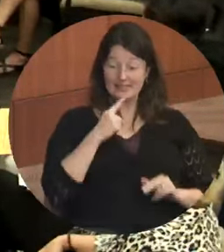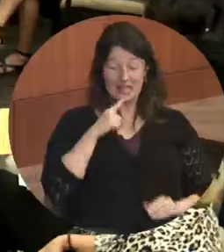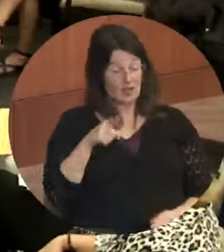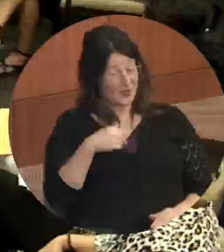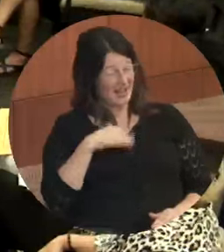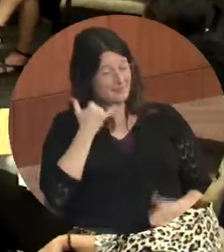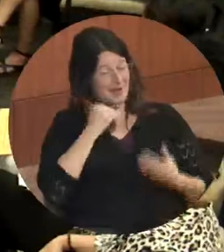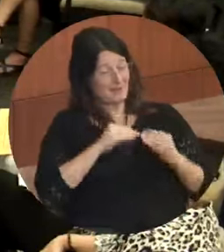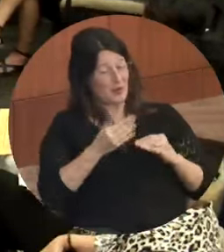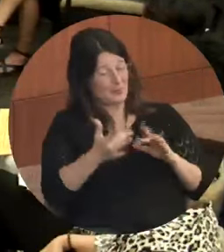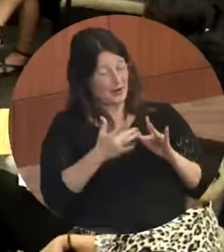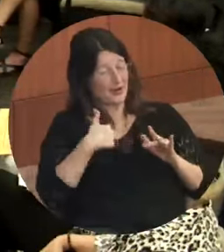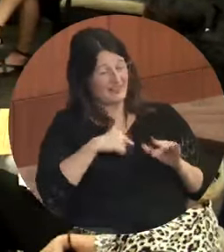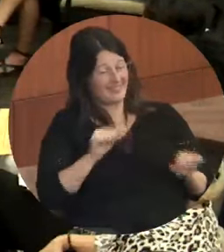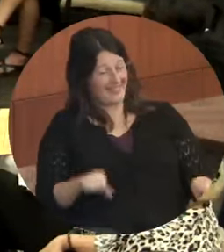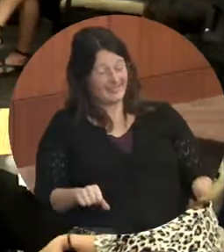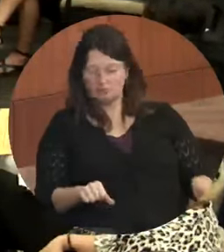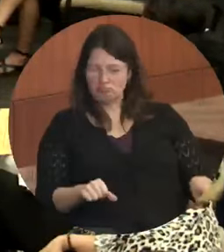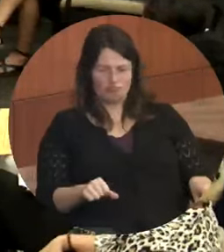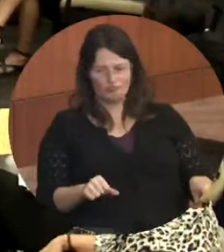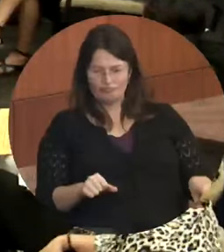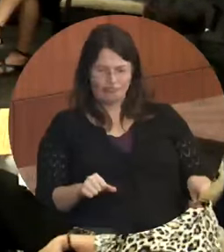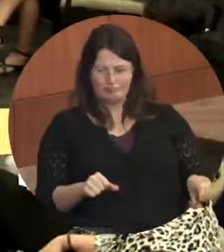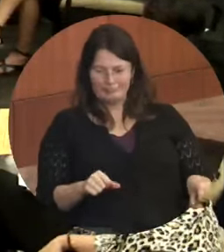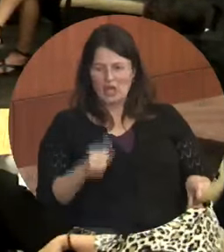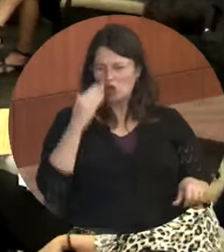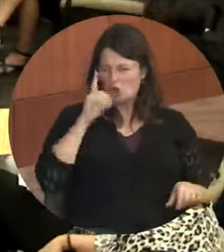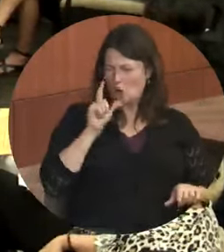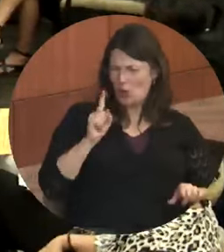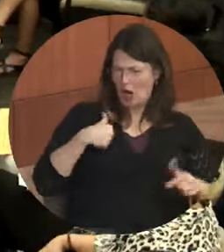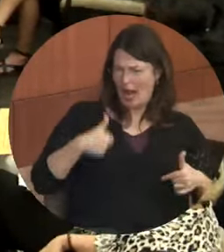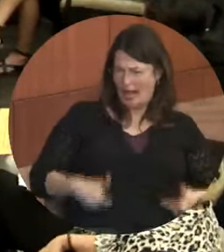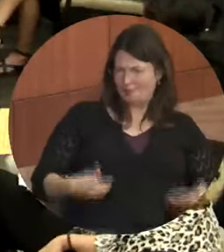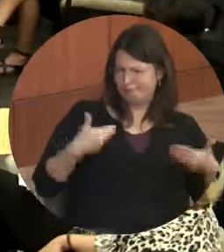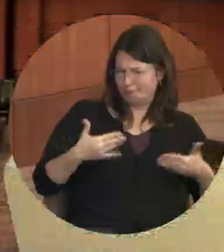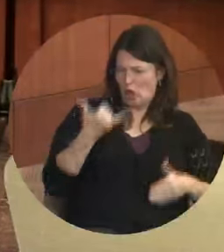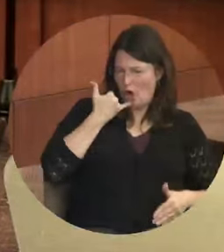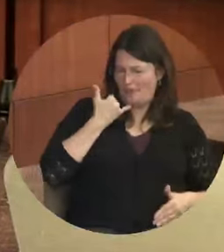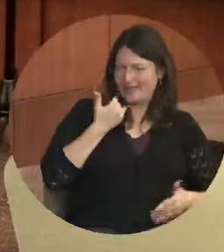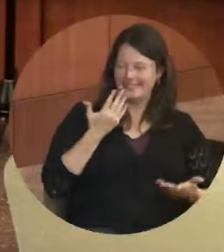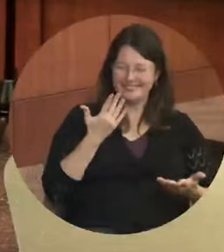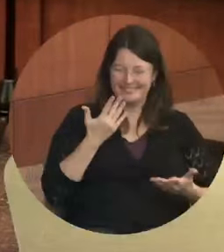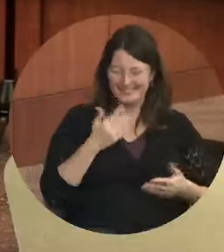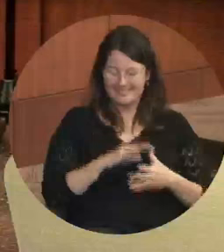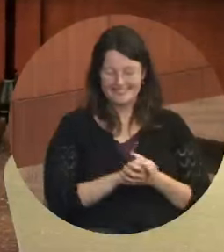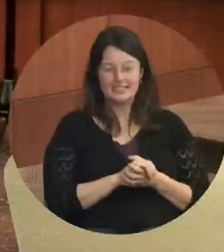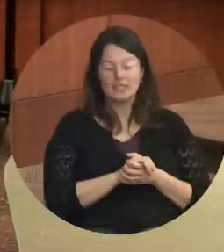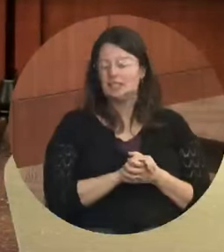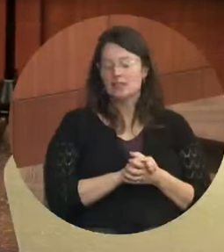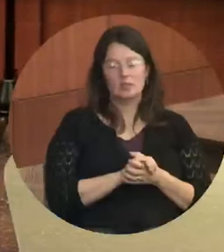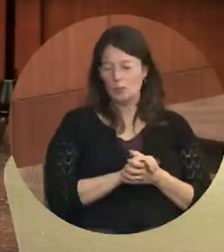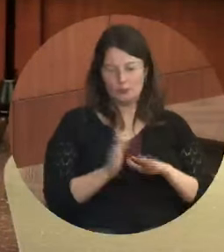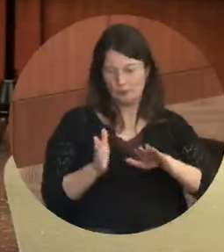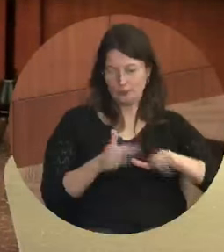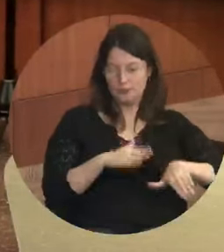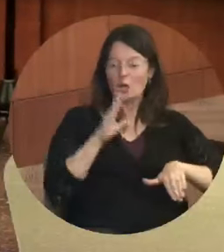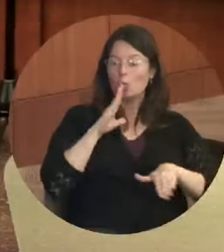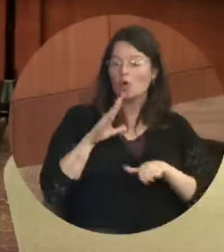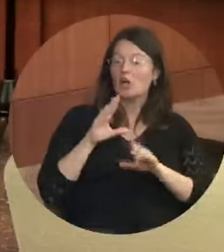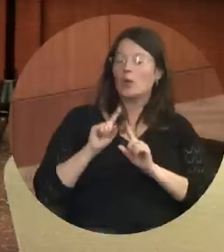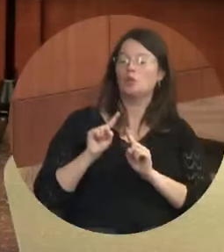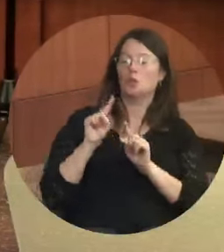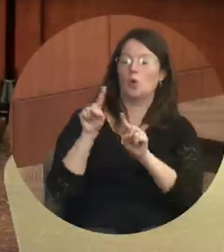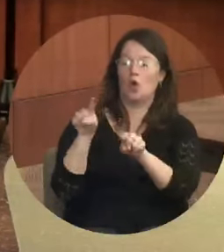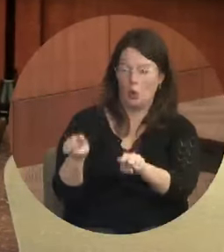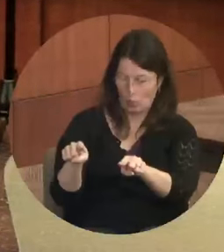It's kind of like a bad relationship, right? You know where I am, right? Call me when you, uh, we're going to get out there and we're going to,